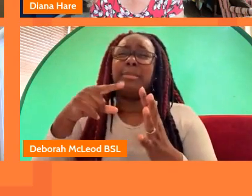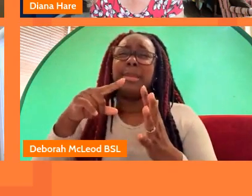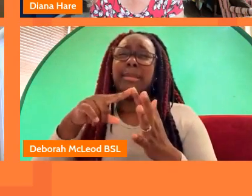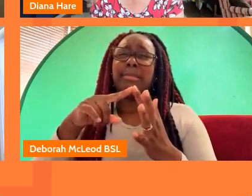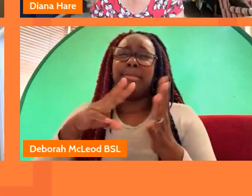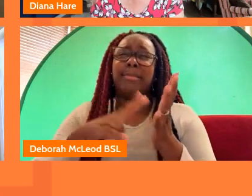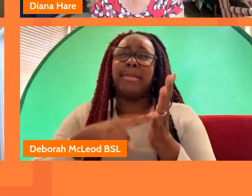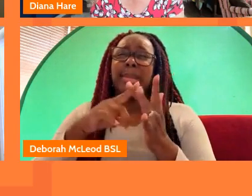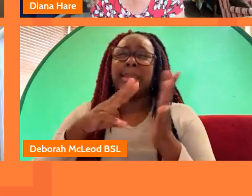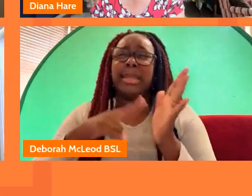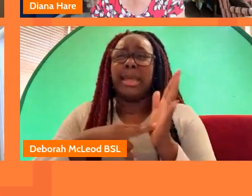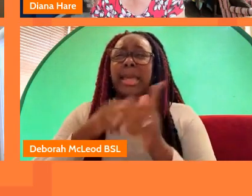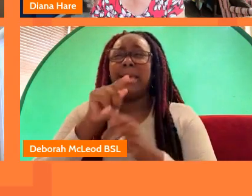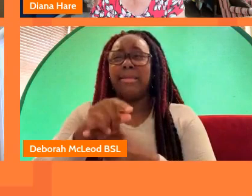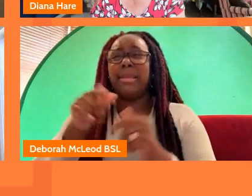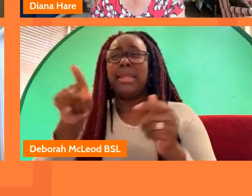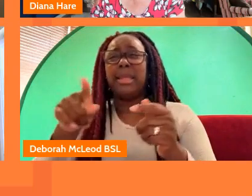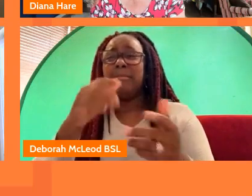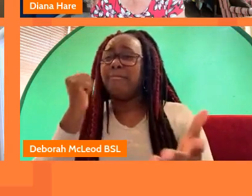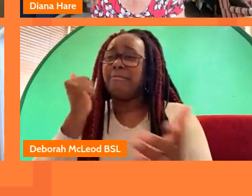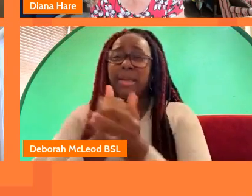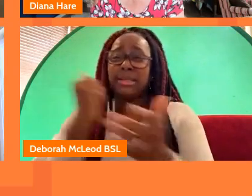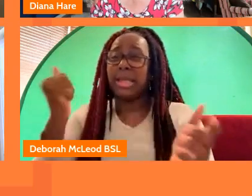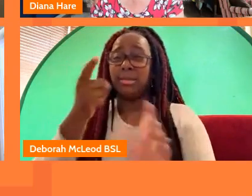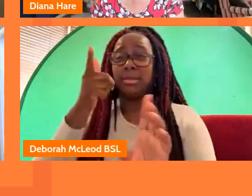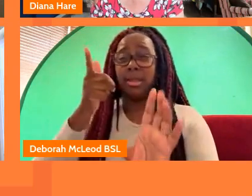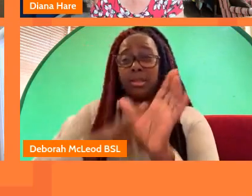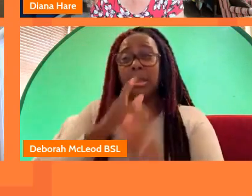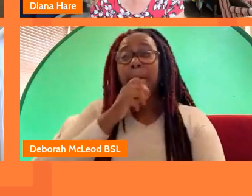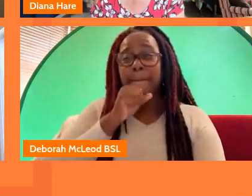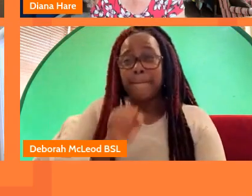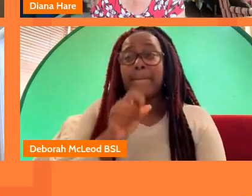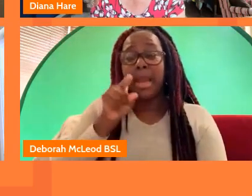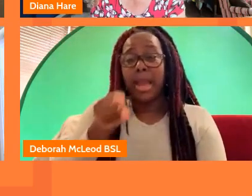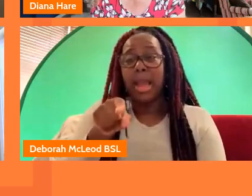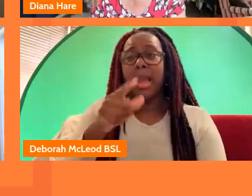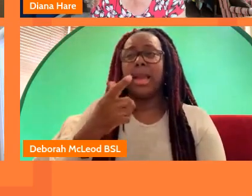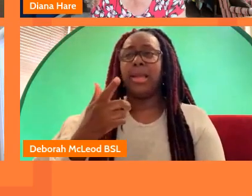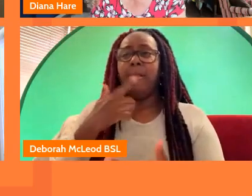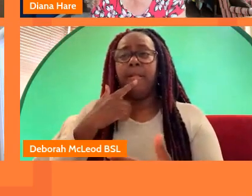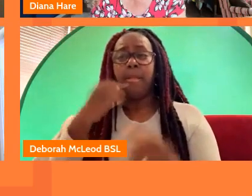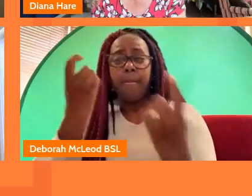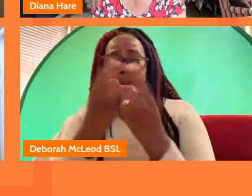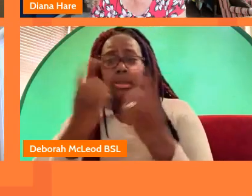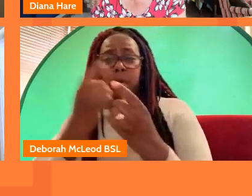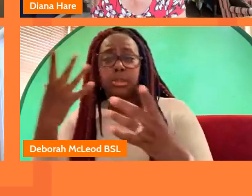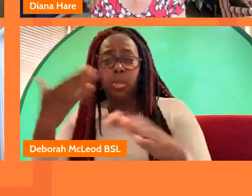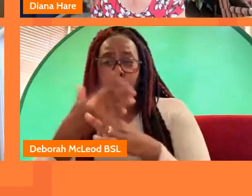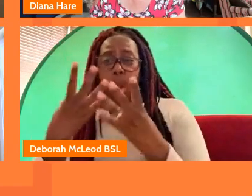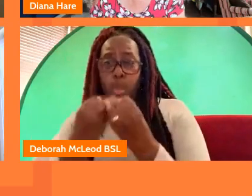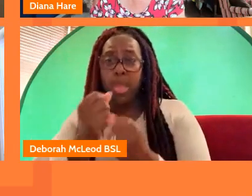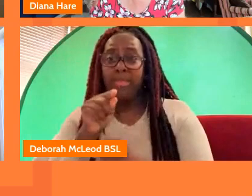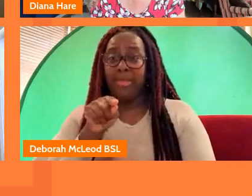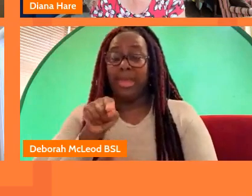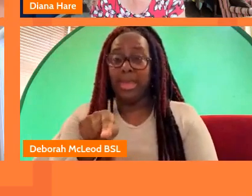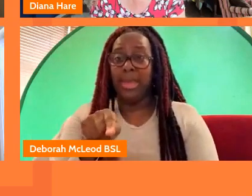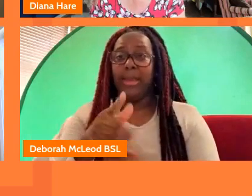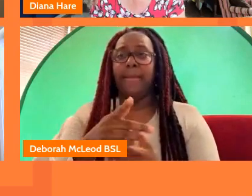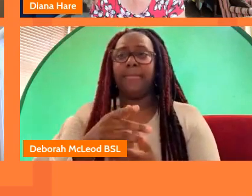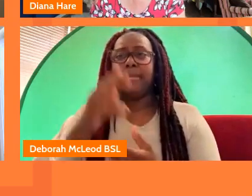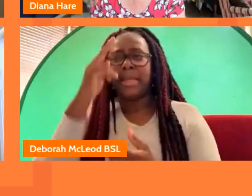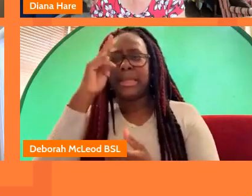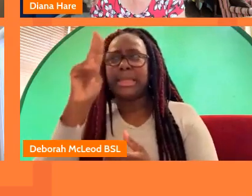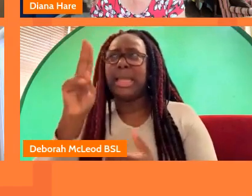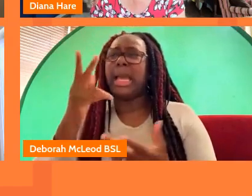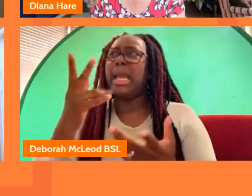um i think kem is a fantastic talent um the uh production company that worked with him the name of which has